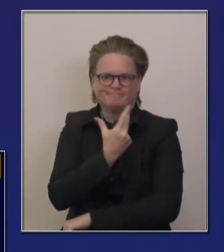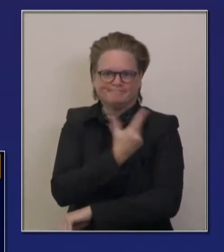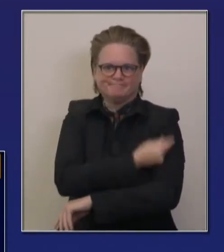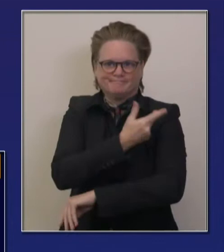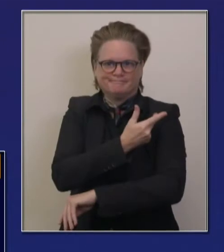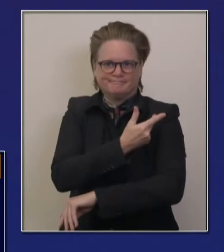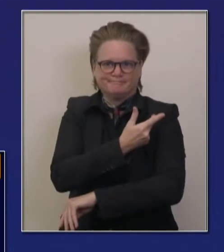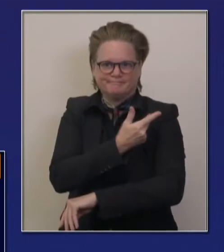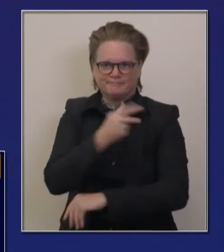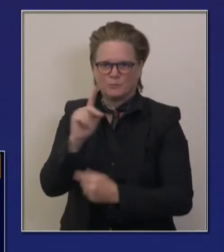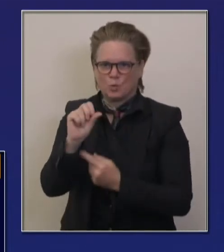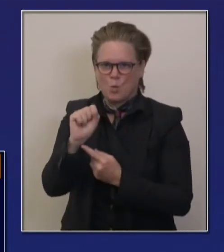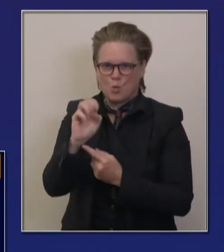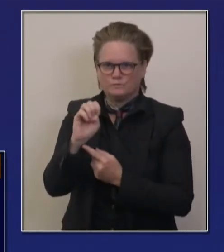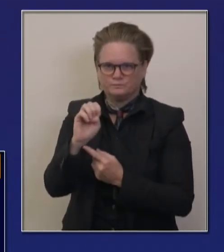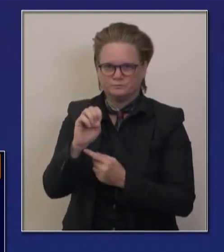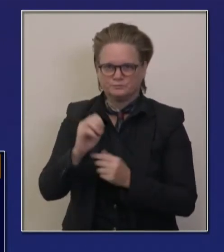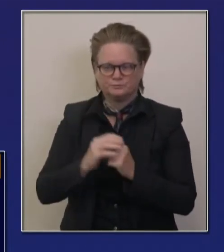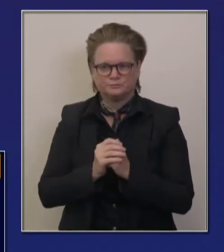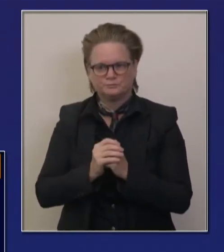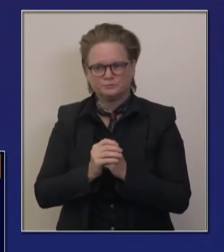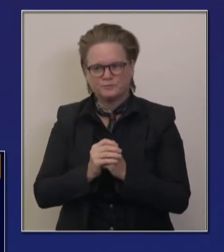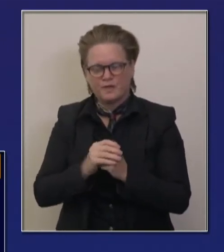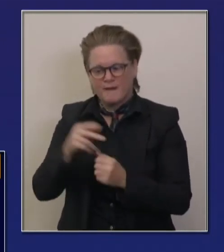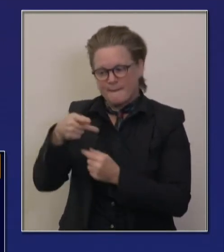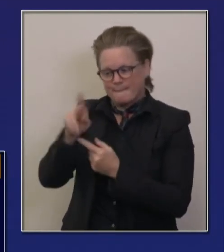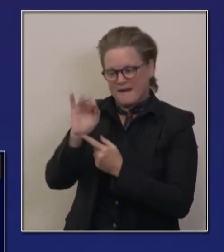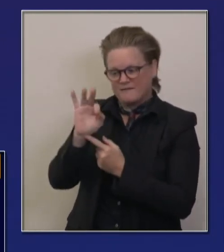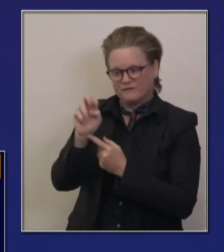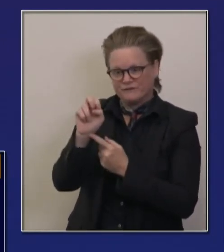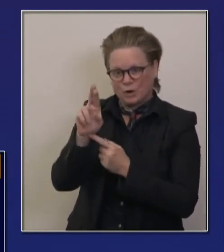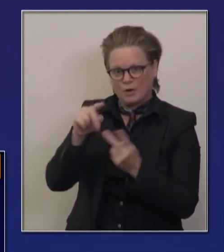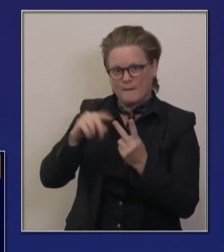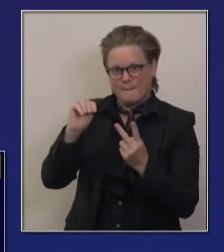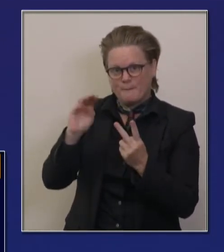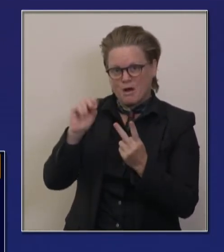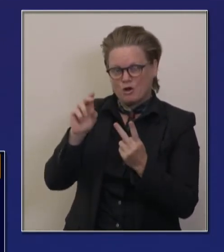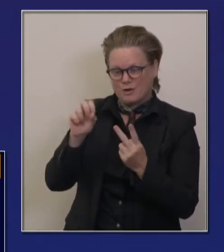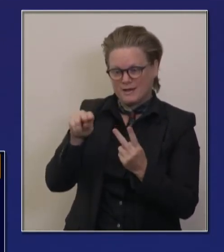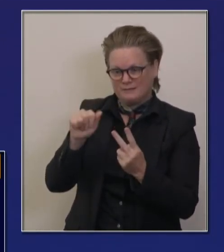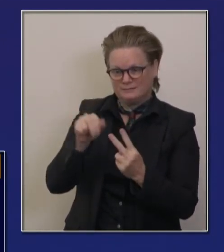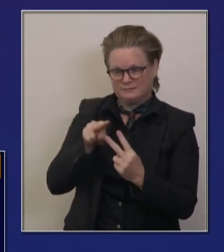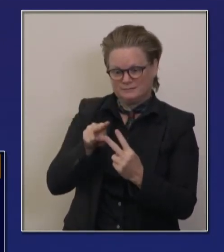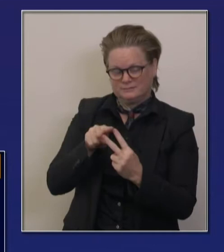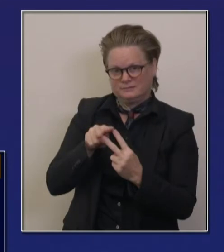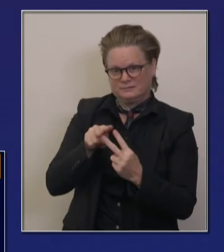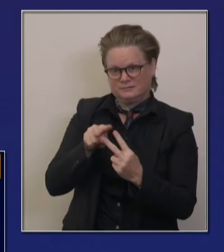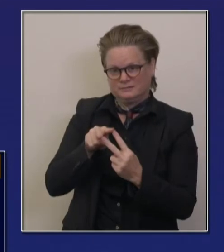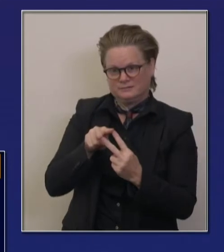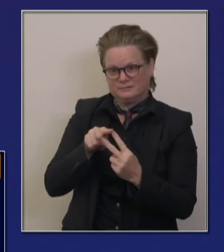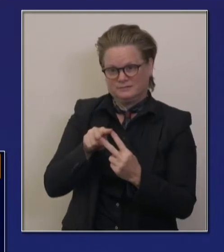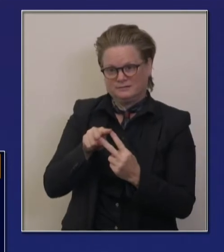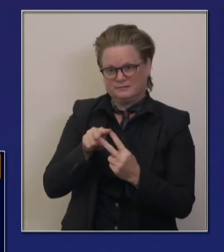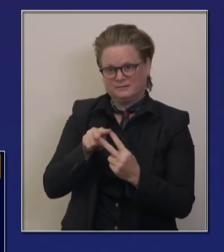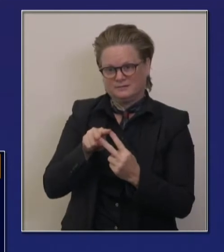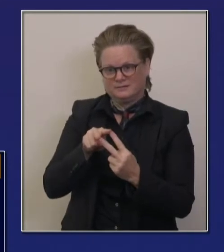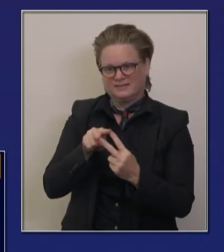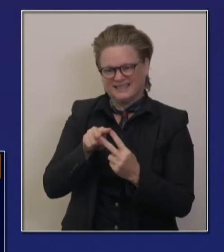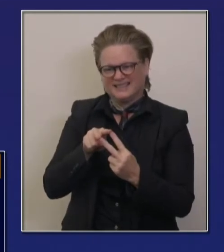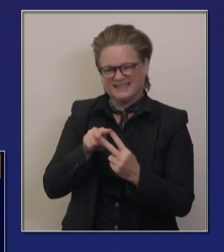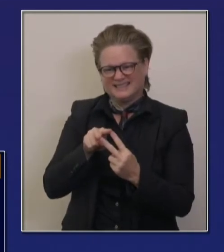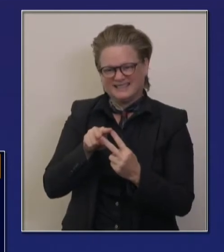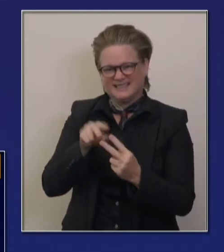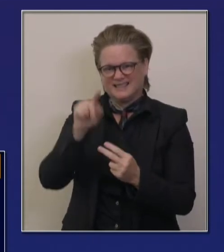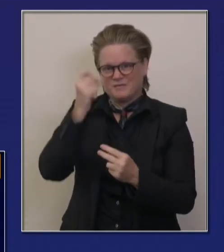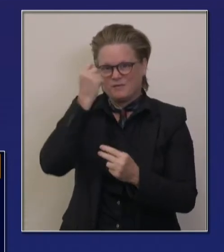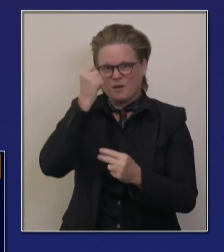vaccination shots. Each dose is one shot. So cut that number in half in terms of how you allocate, at least